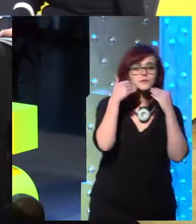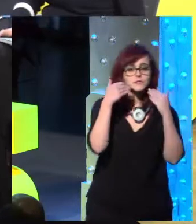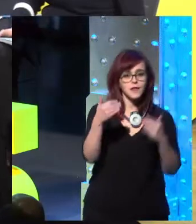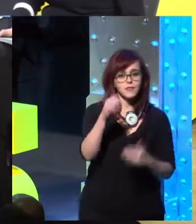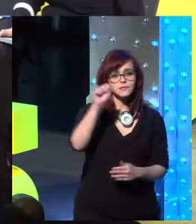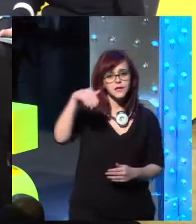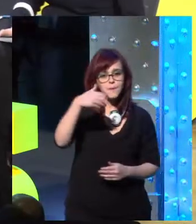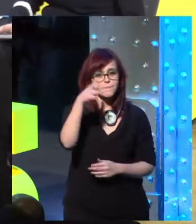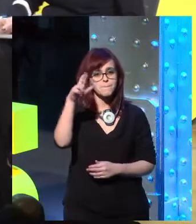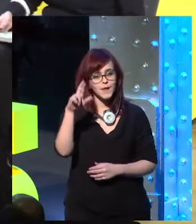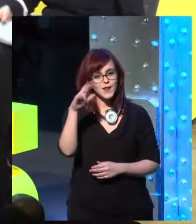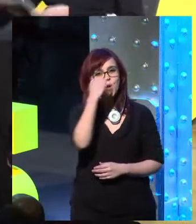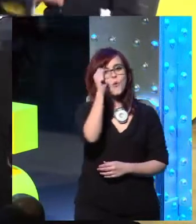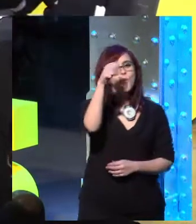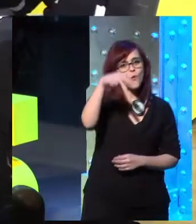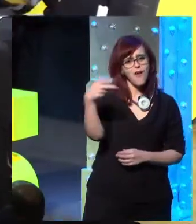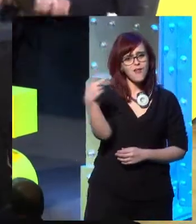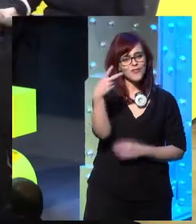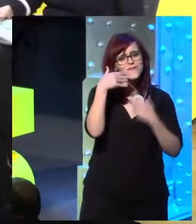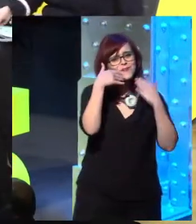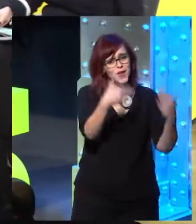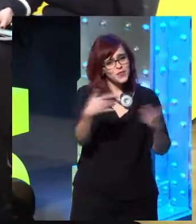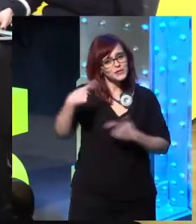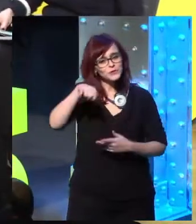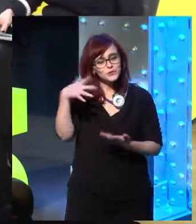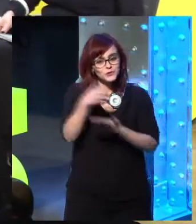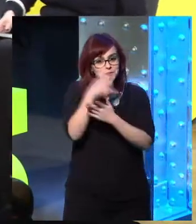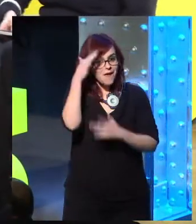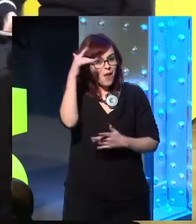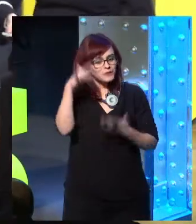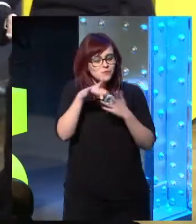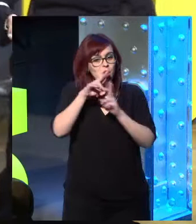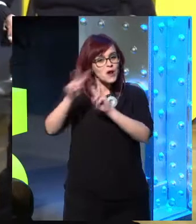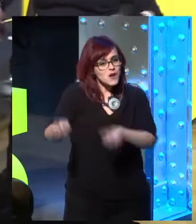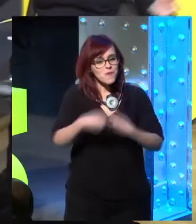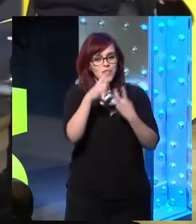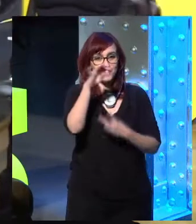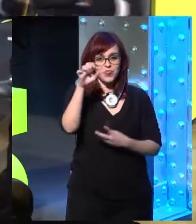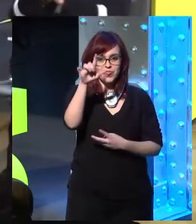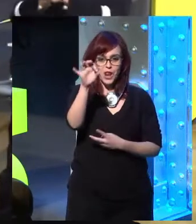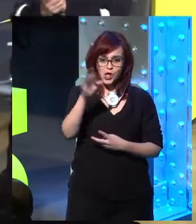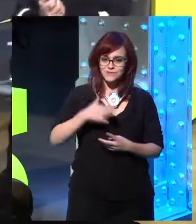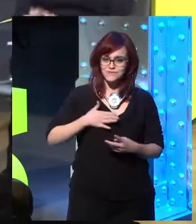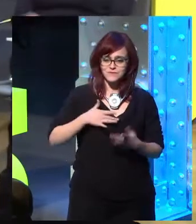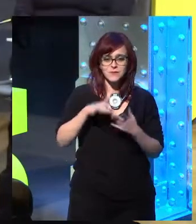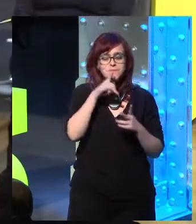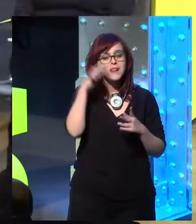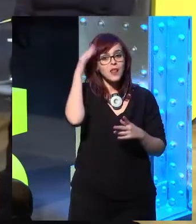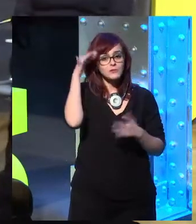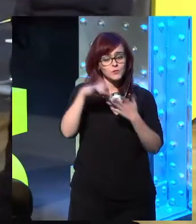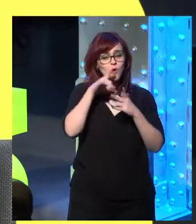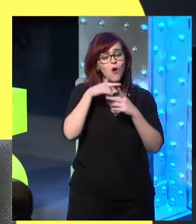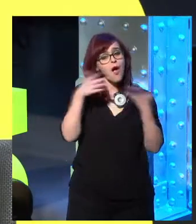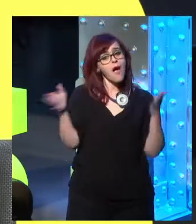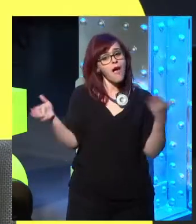Thank you very much, Juan Zafra. We are really excited with this renewal of our TELUS, and we are really excited